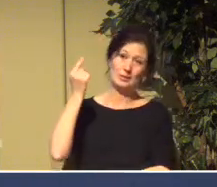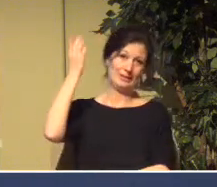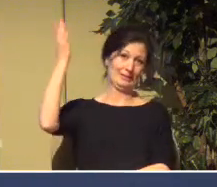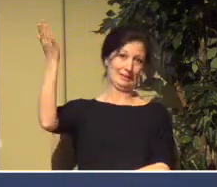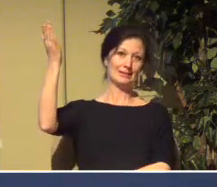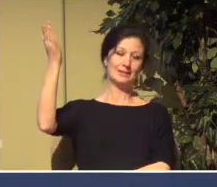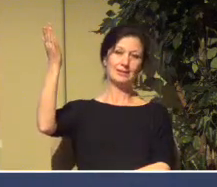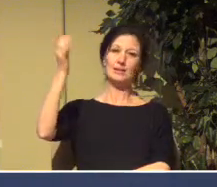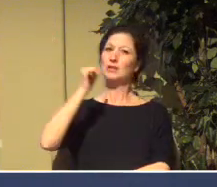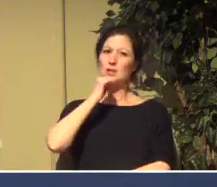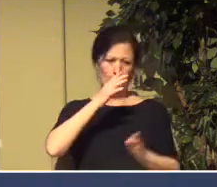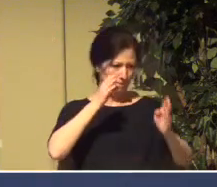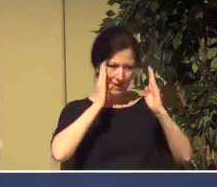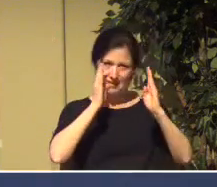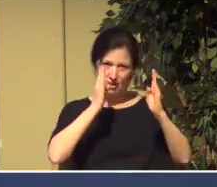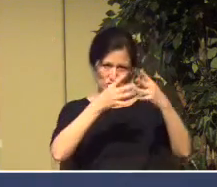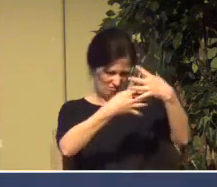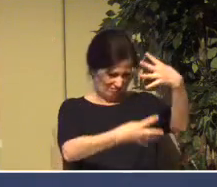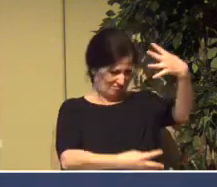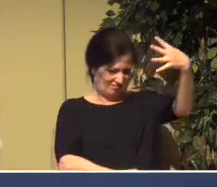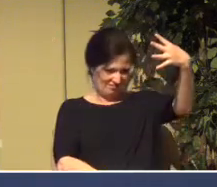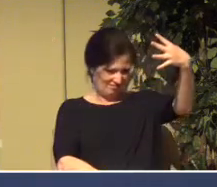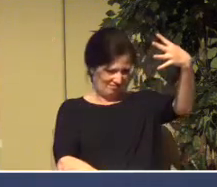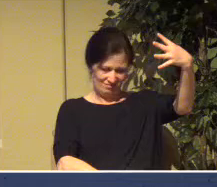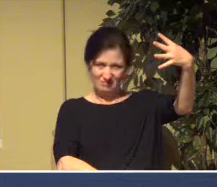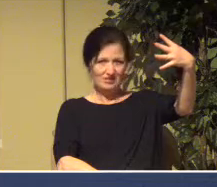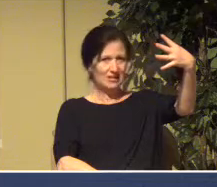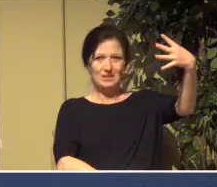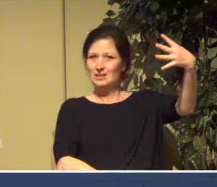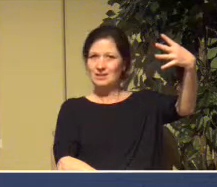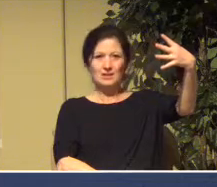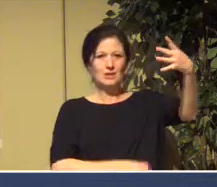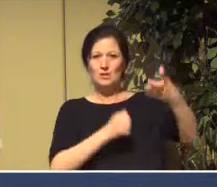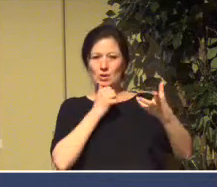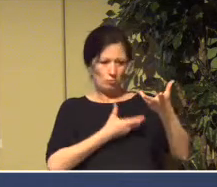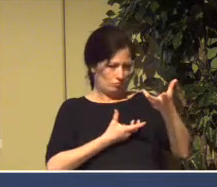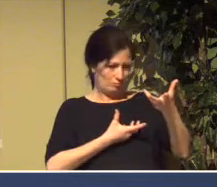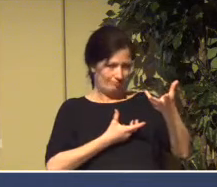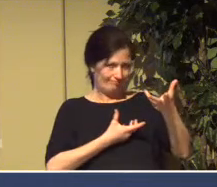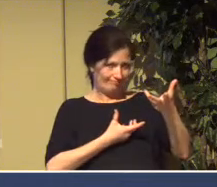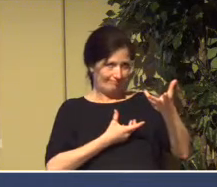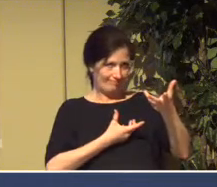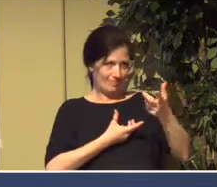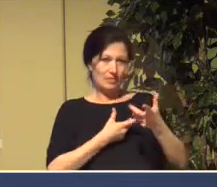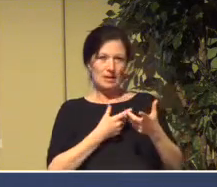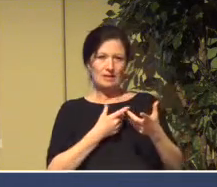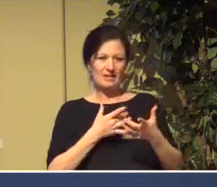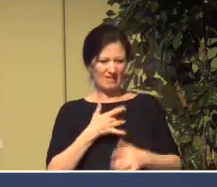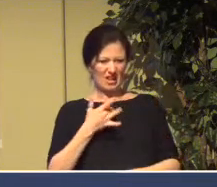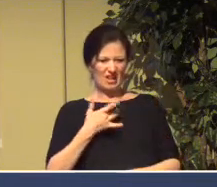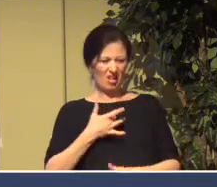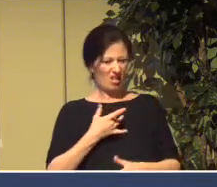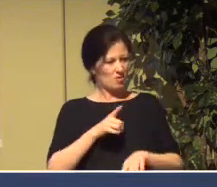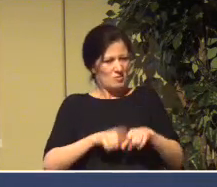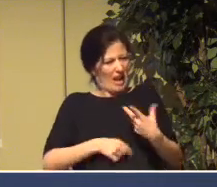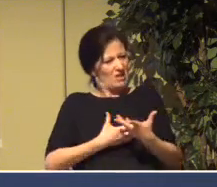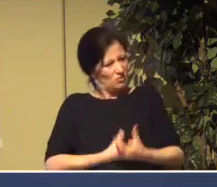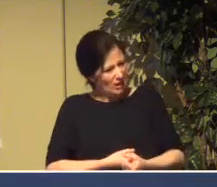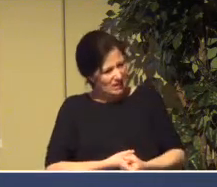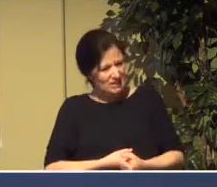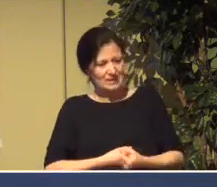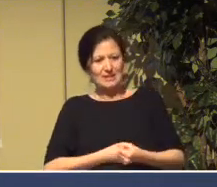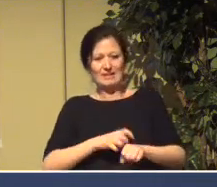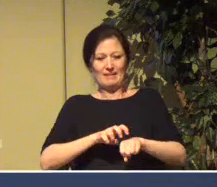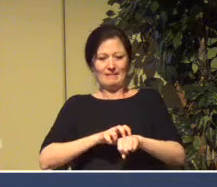Don't listen to all those voices. And don't let distrust be sown into your heart. Don't let fear and